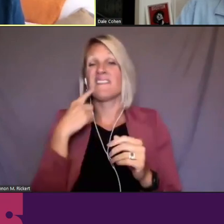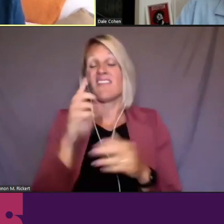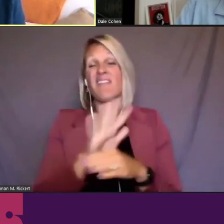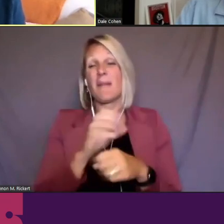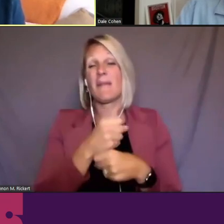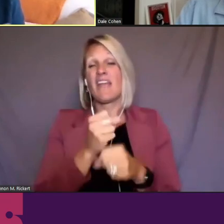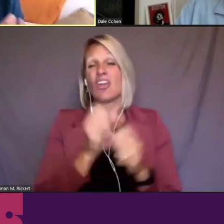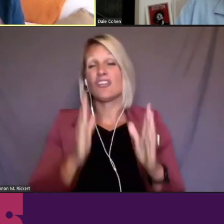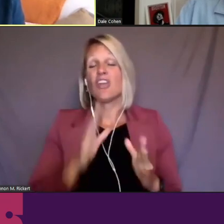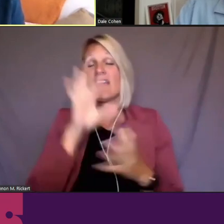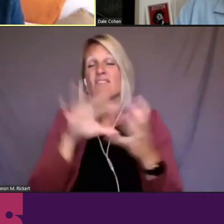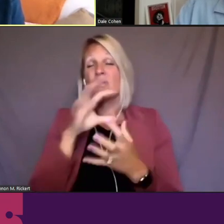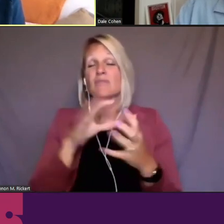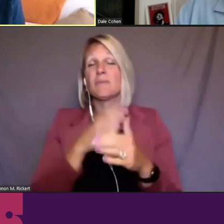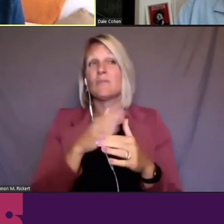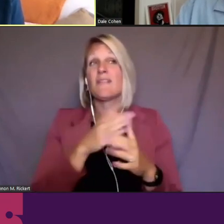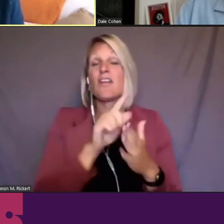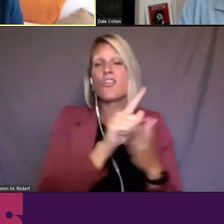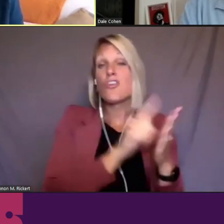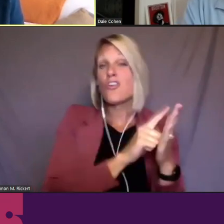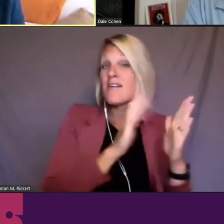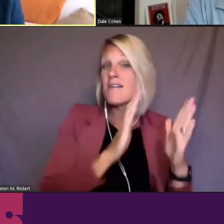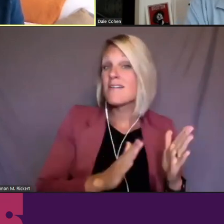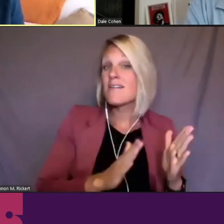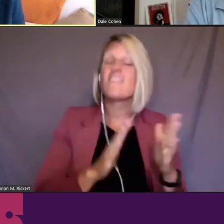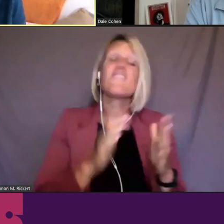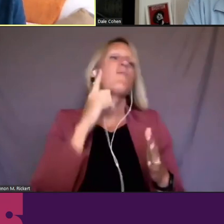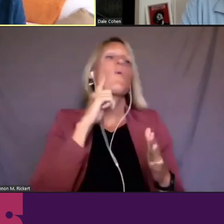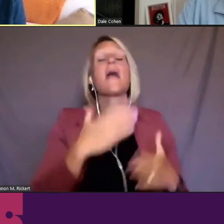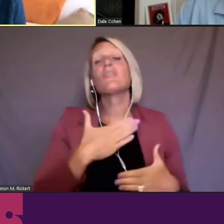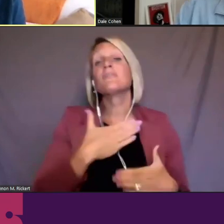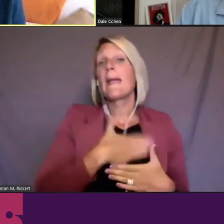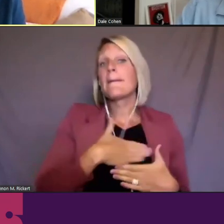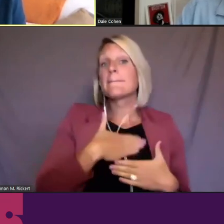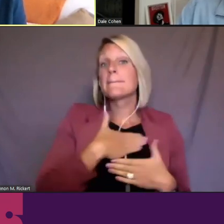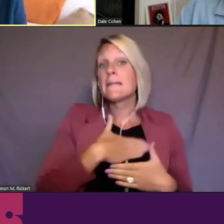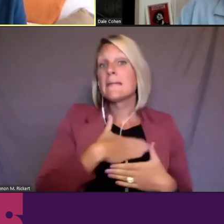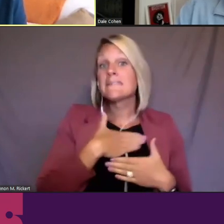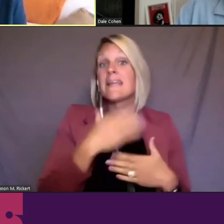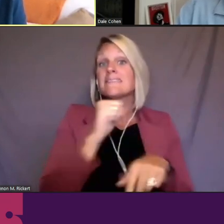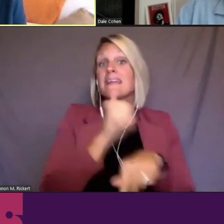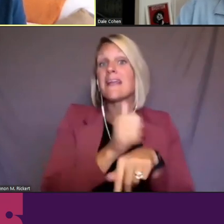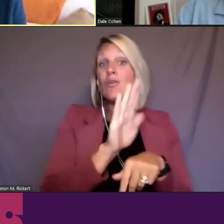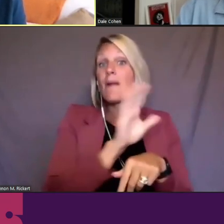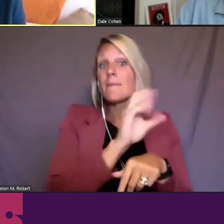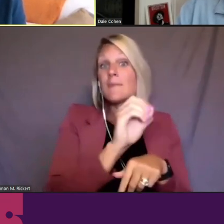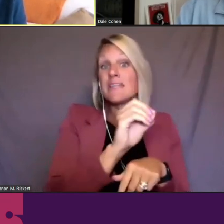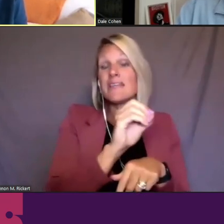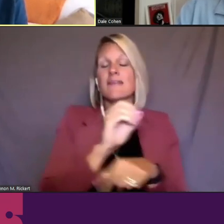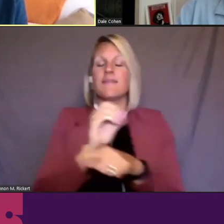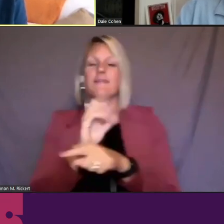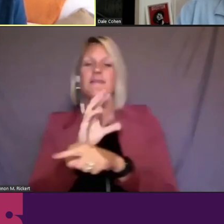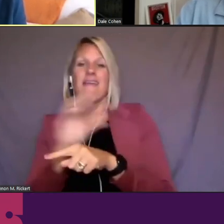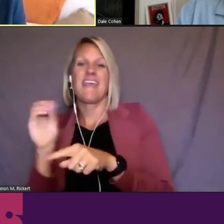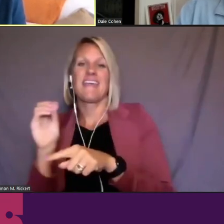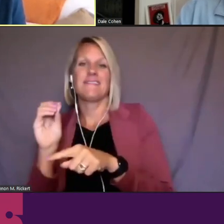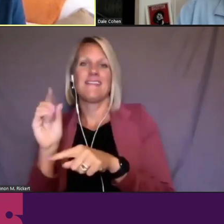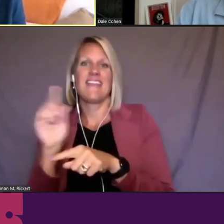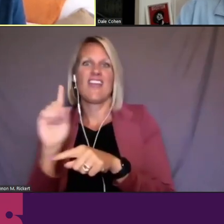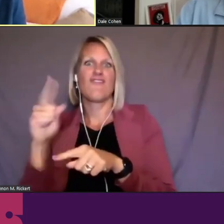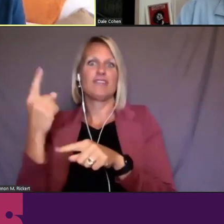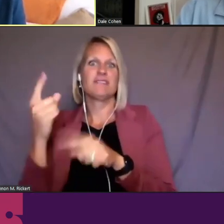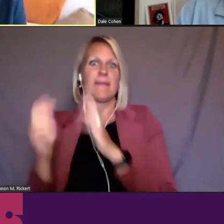maybe entertainment law or, you know, setting up your company and actually, you know, First Amendment law.